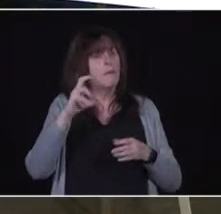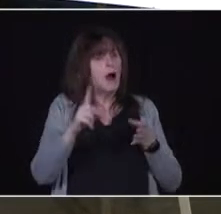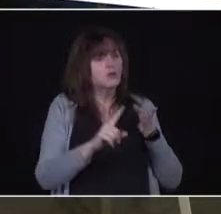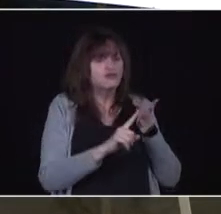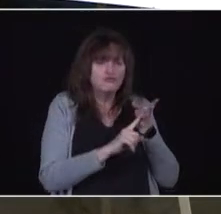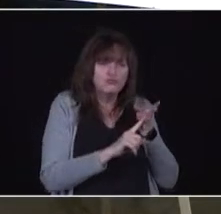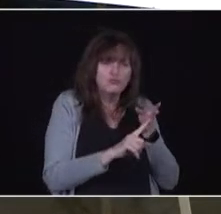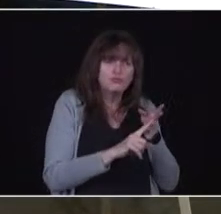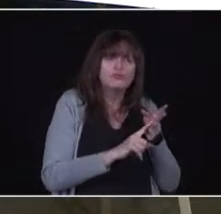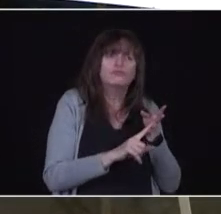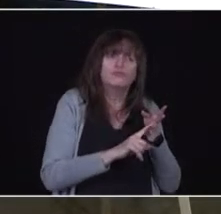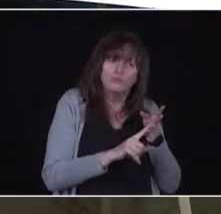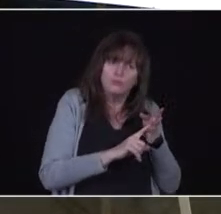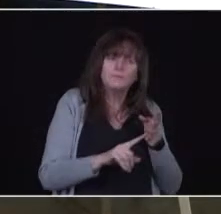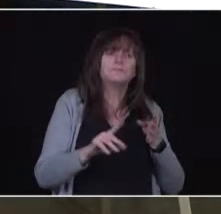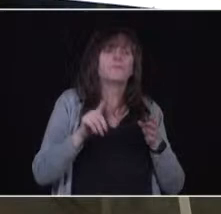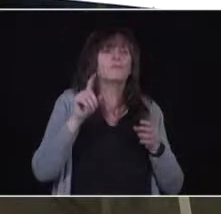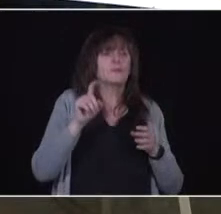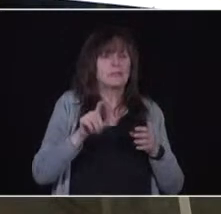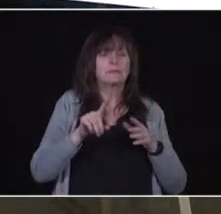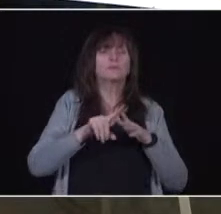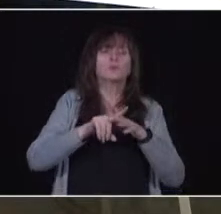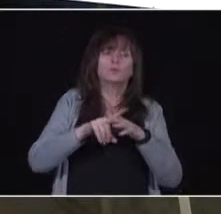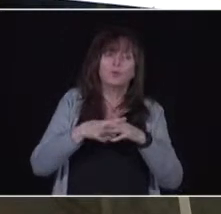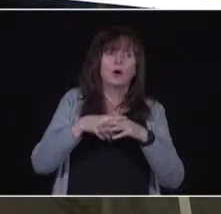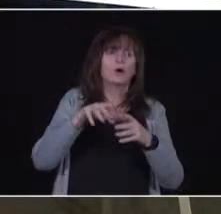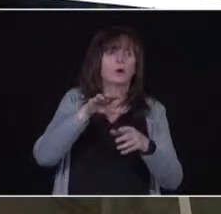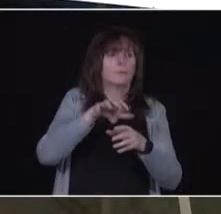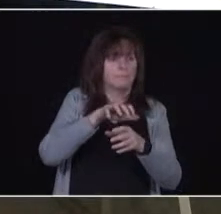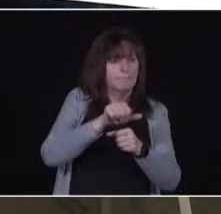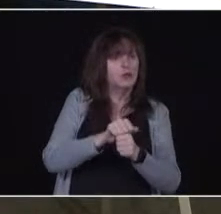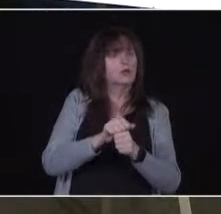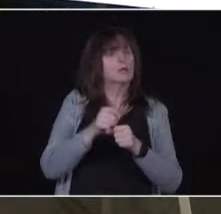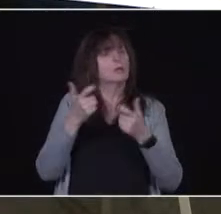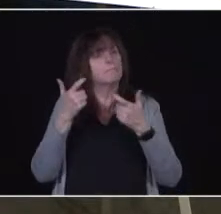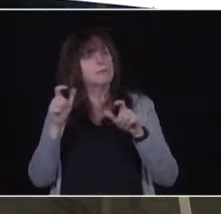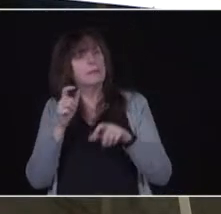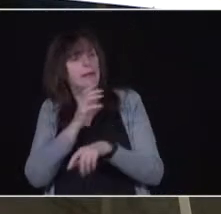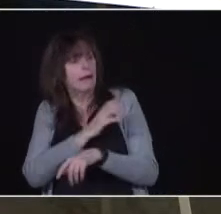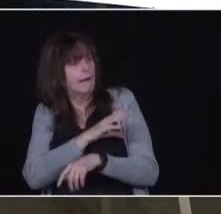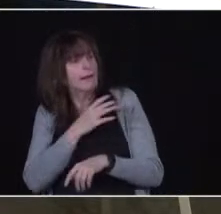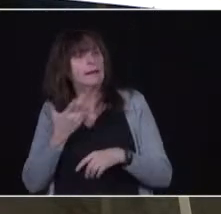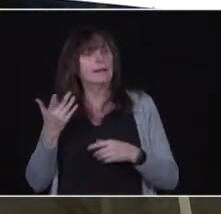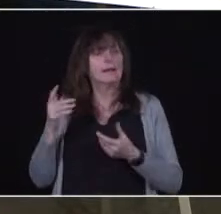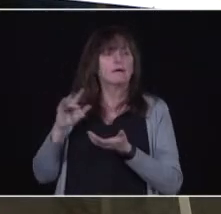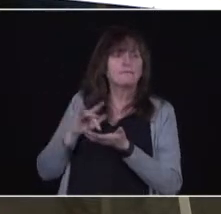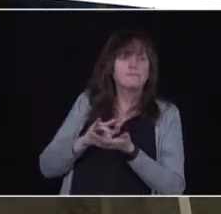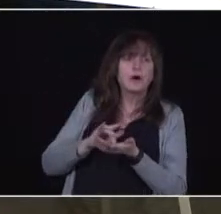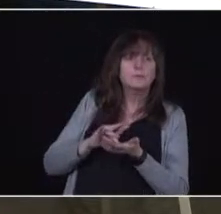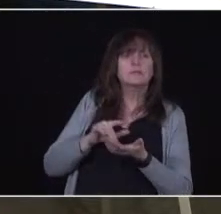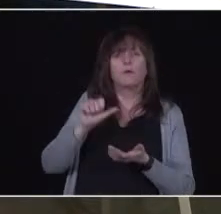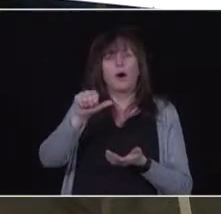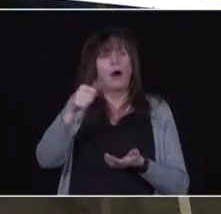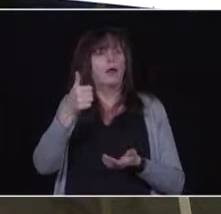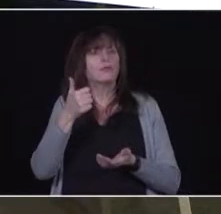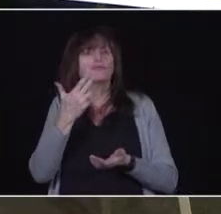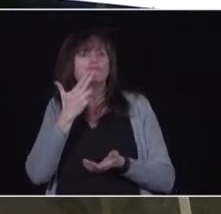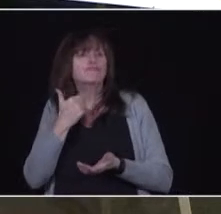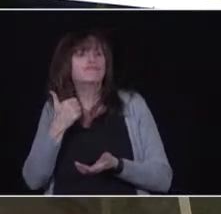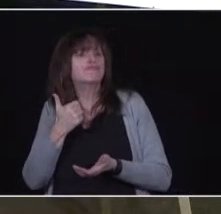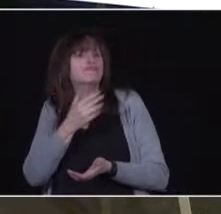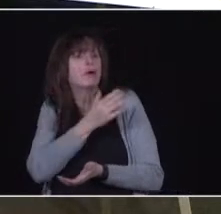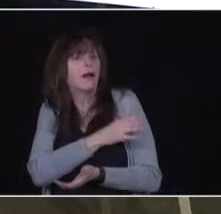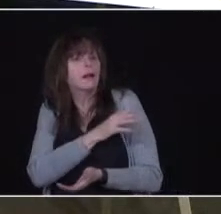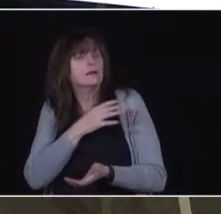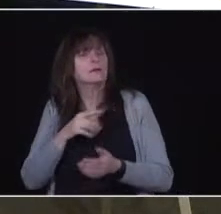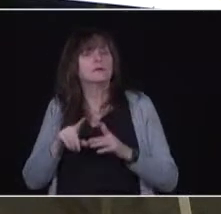actually need bookings at mass vaccination clinics or in pharmacies or any kind of other clinic. then we start that with the 80-plus year-olds on